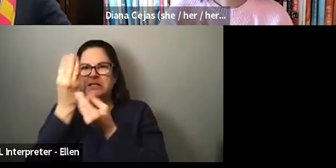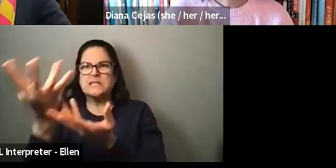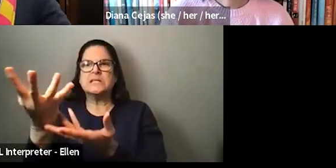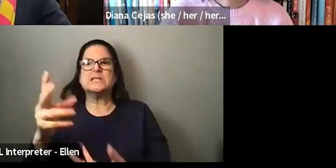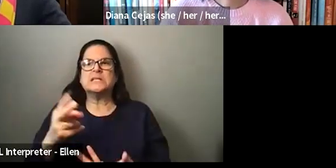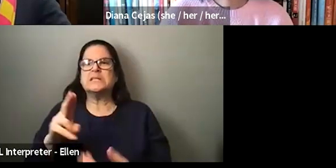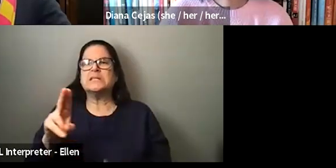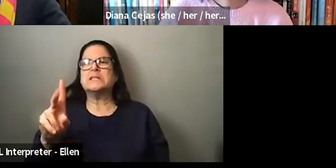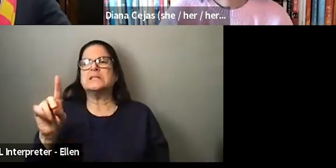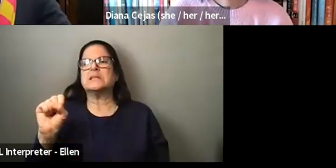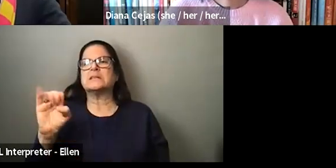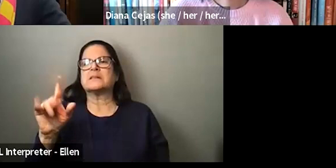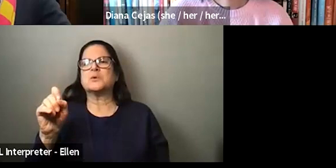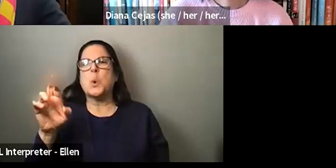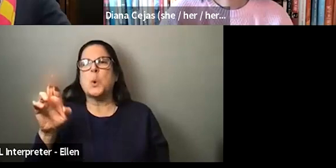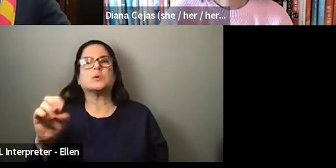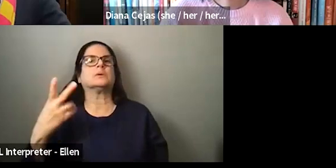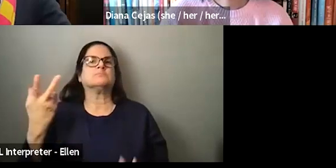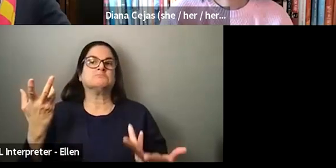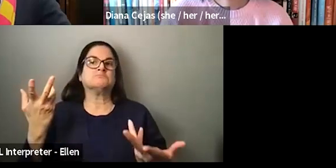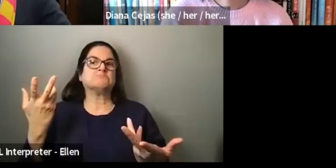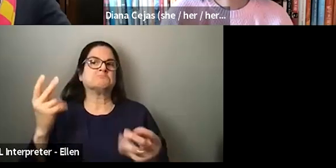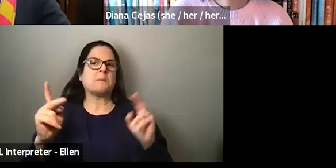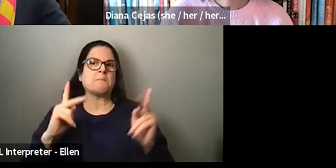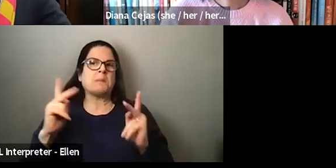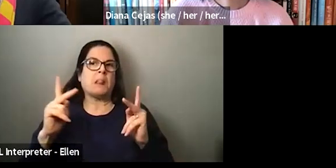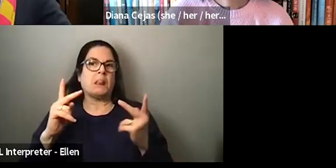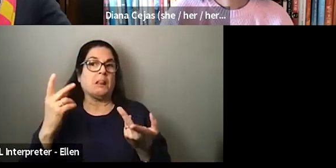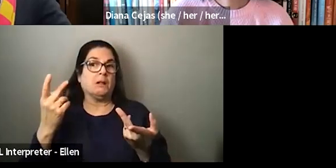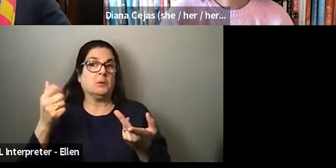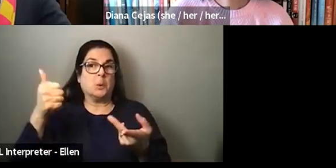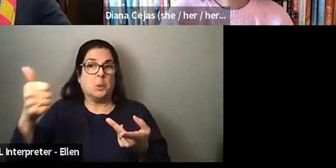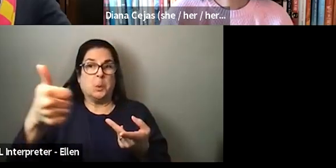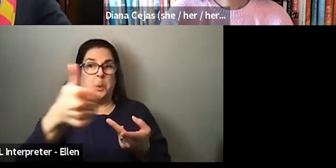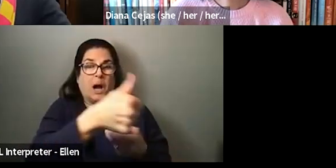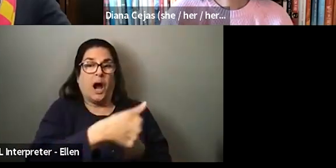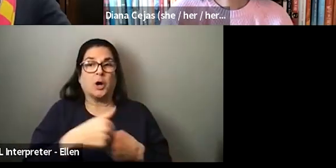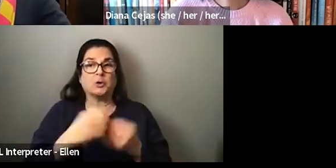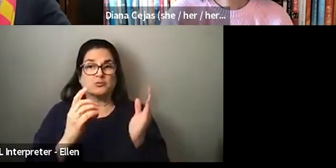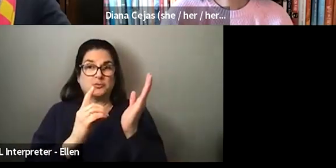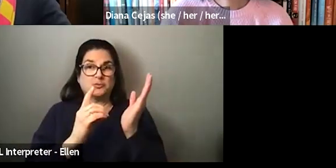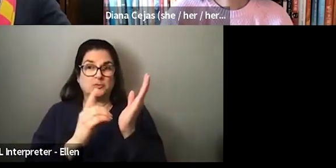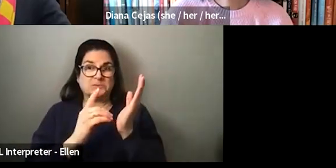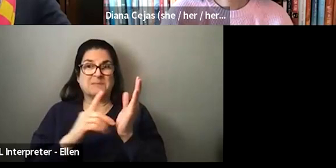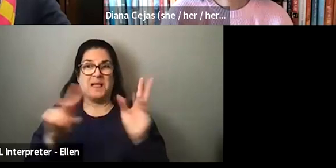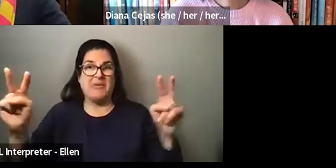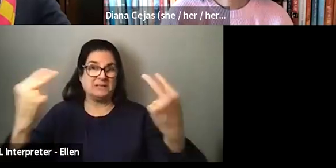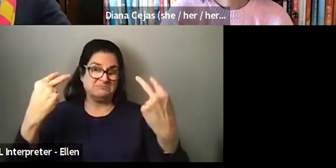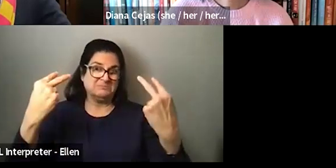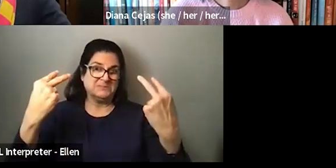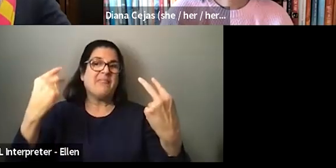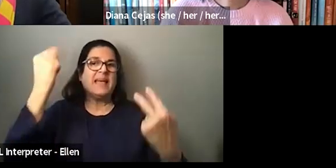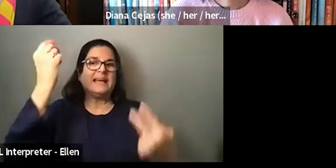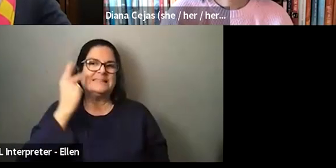trained physician eye, somebody can see me across the room and realize that I have some sort of something going on genetically. And then if I start to